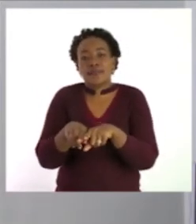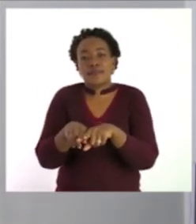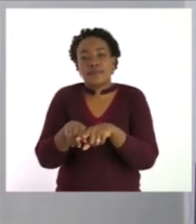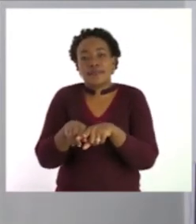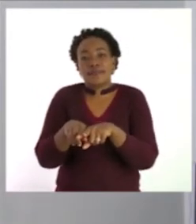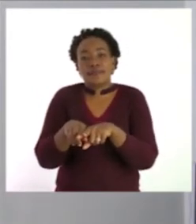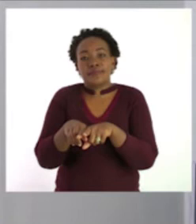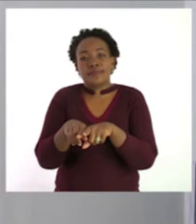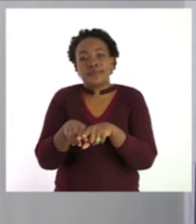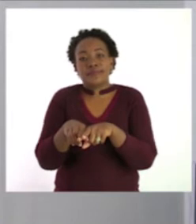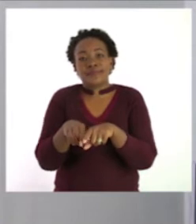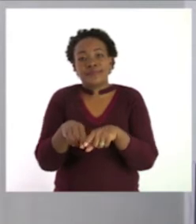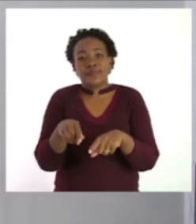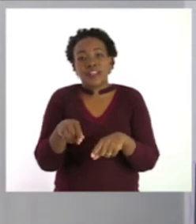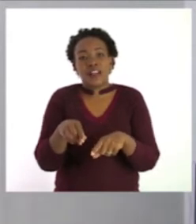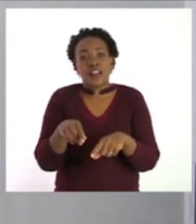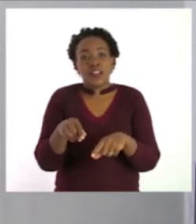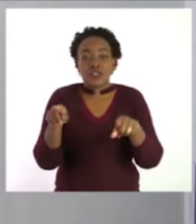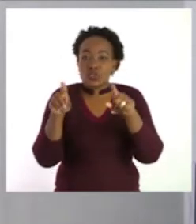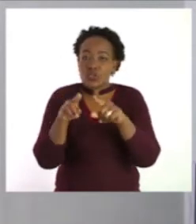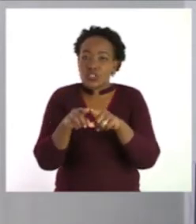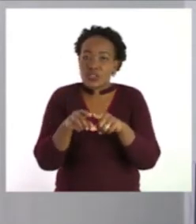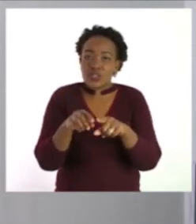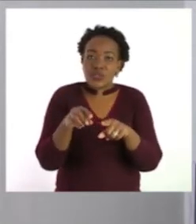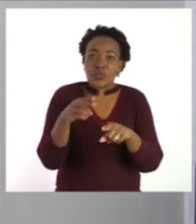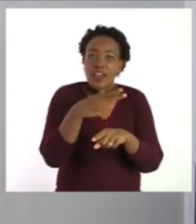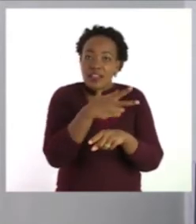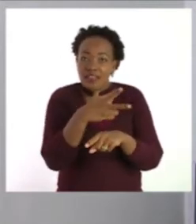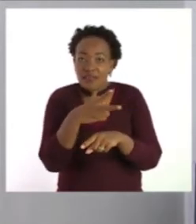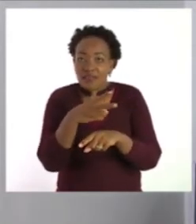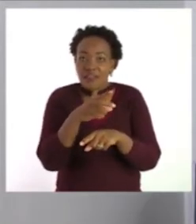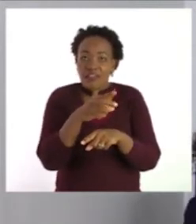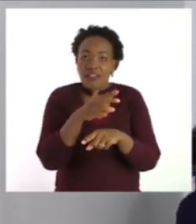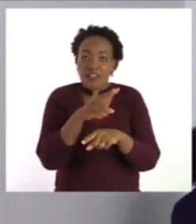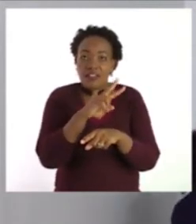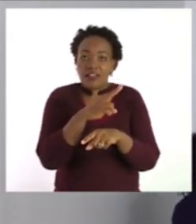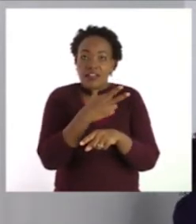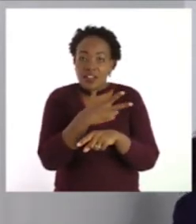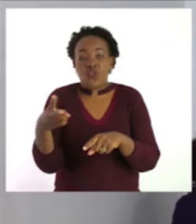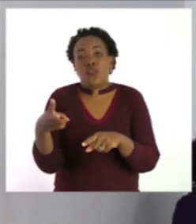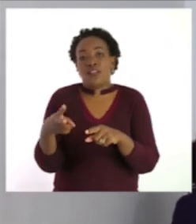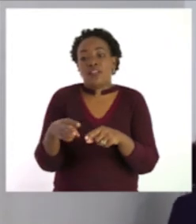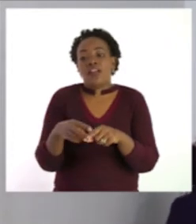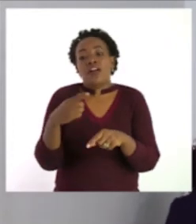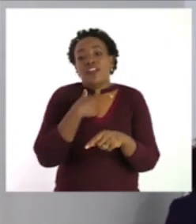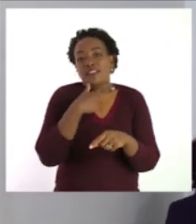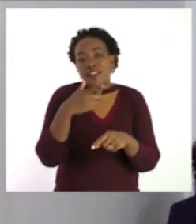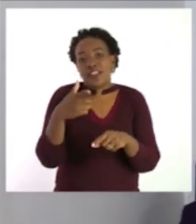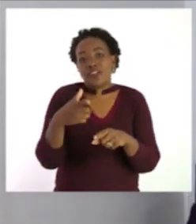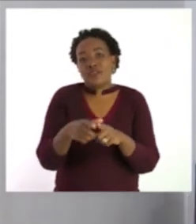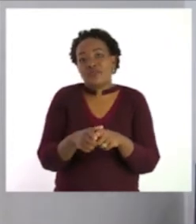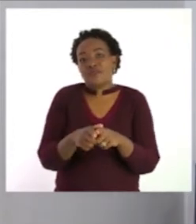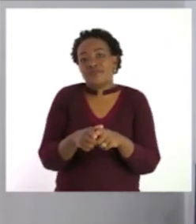side. So, it's equal. Okay. Thank you very much. That's